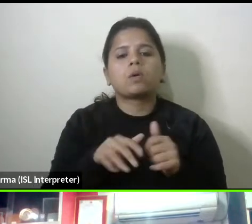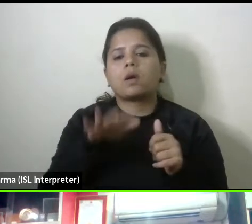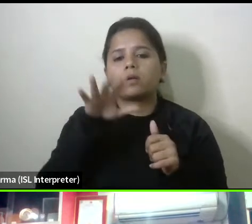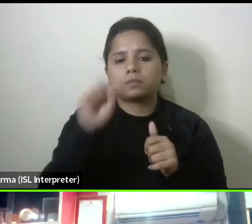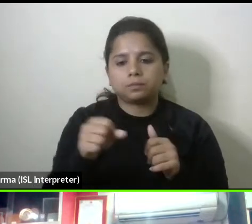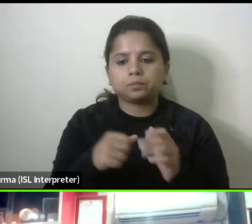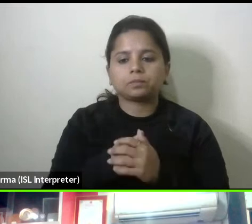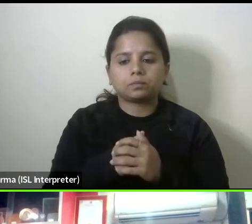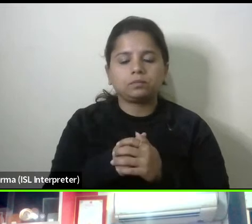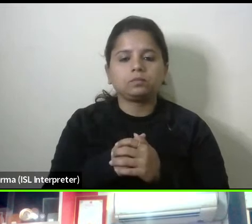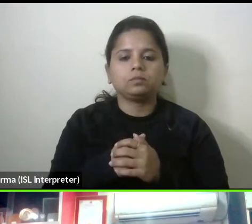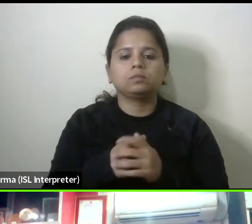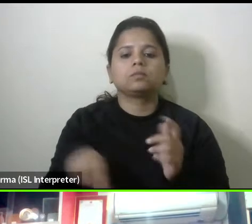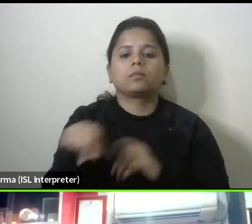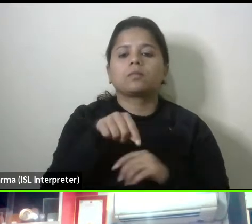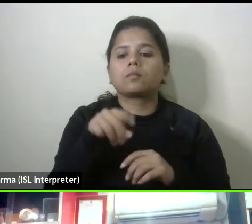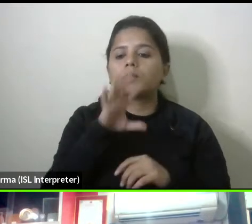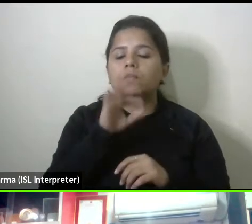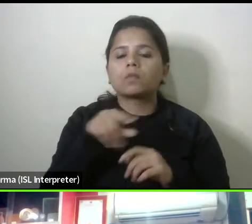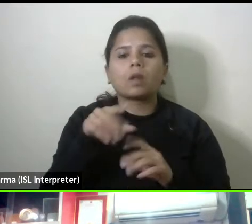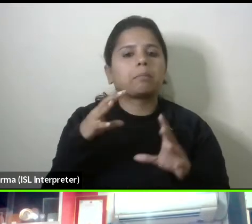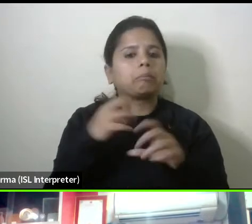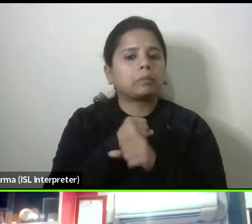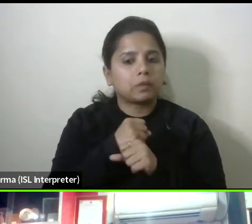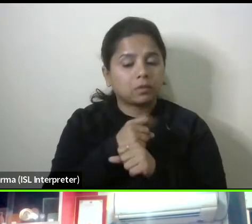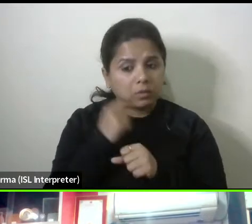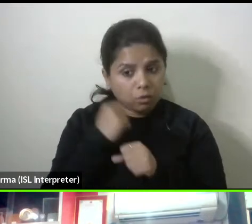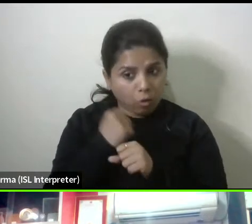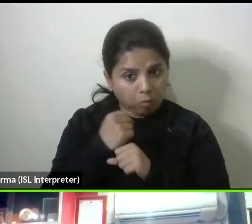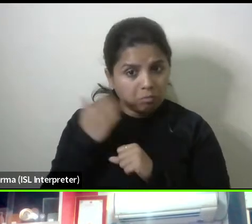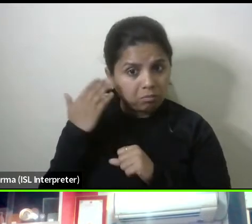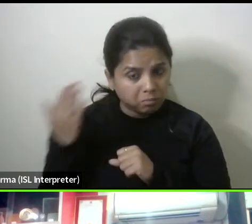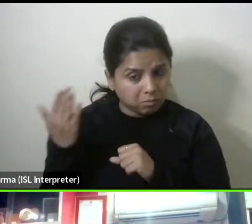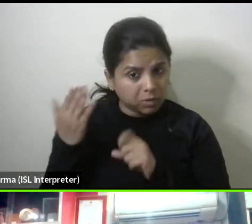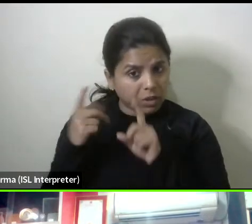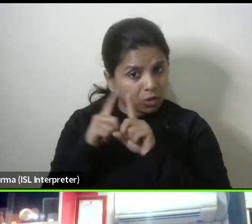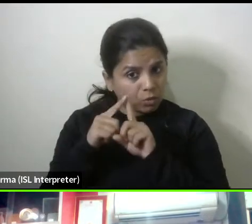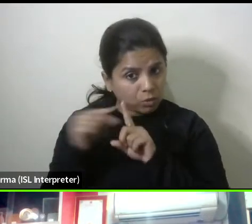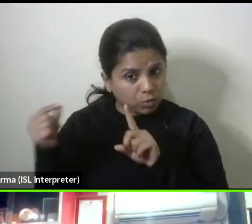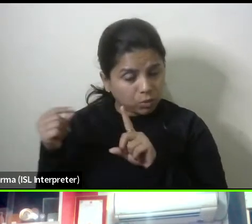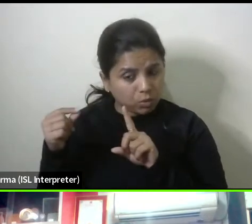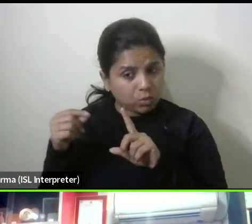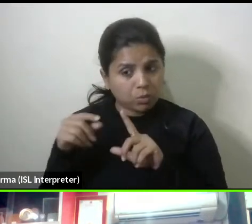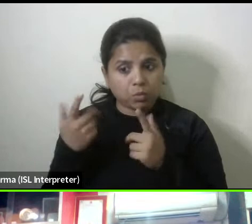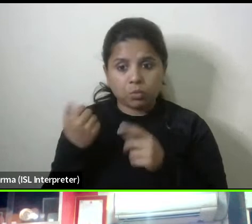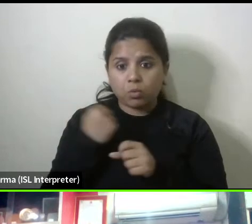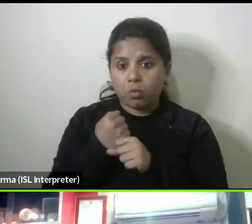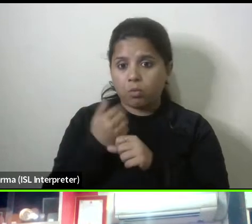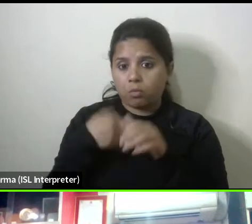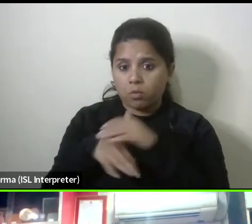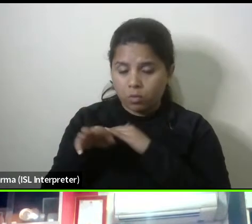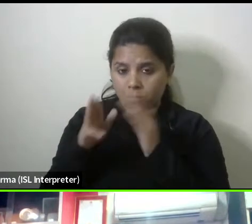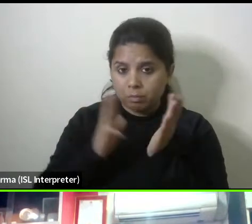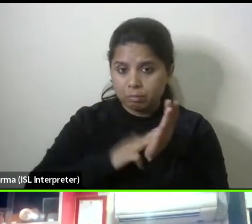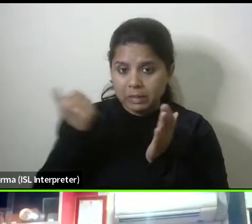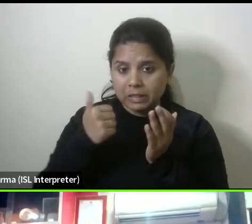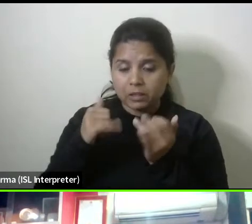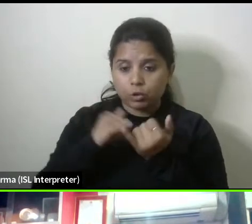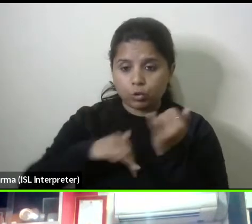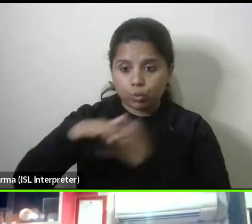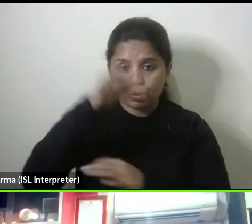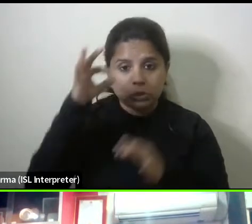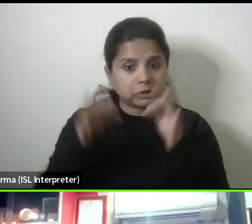is is you know being missed out is it the government who is supposed to you know within the government is it the ministry of social justice